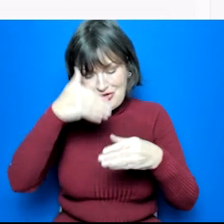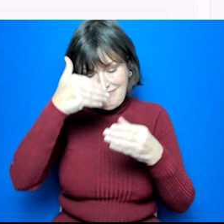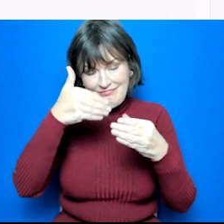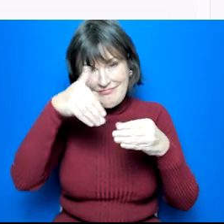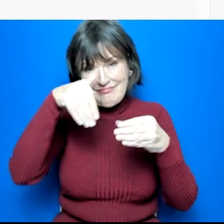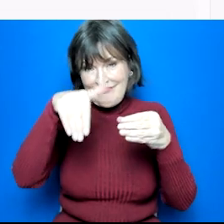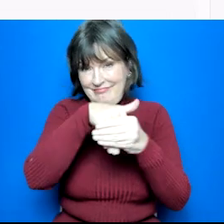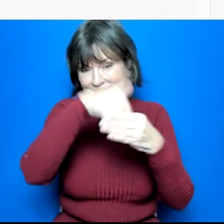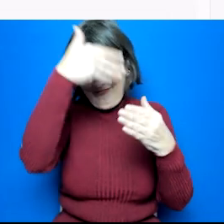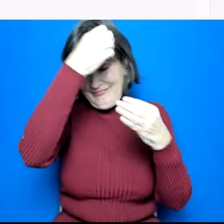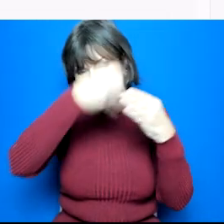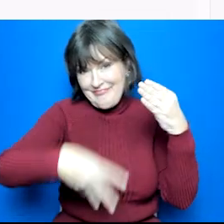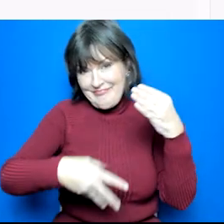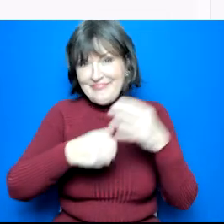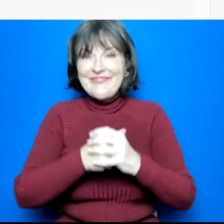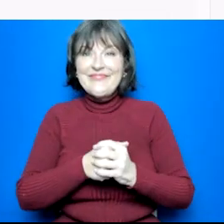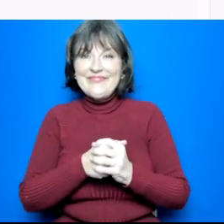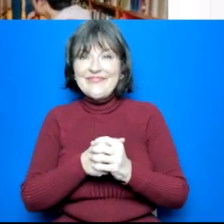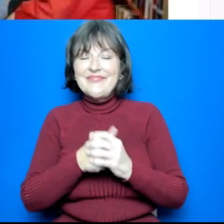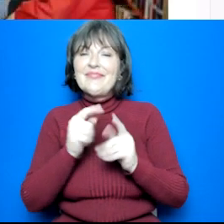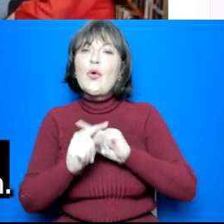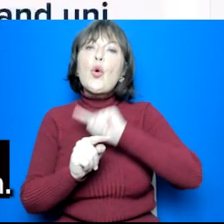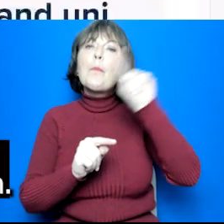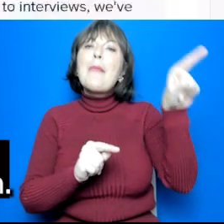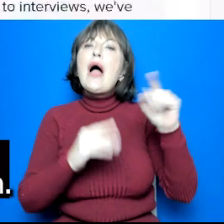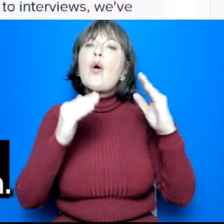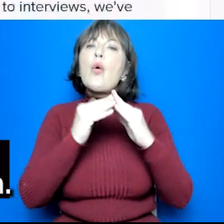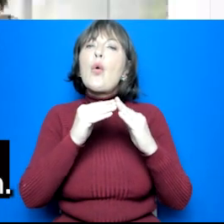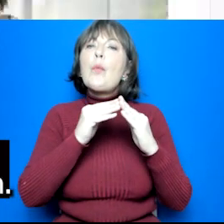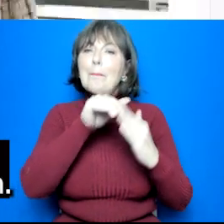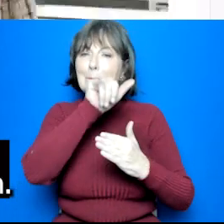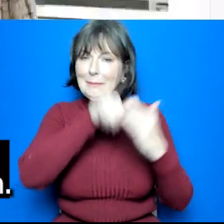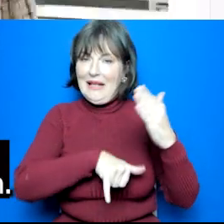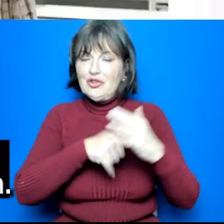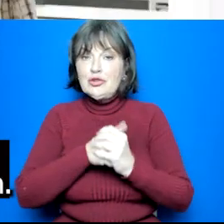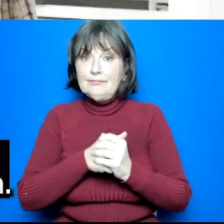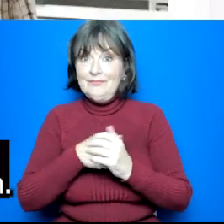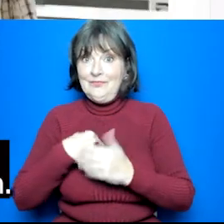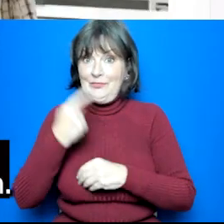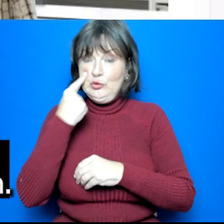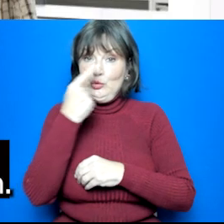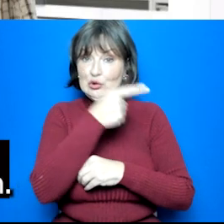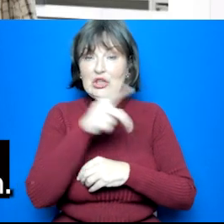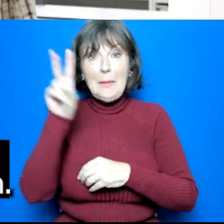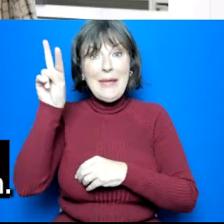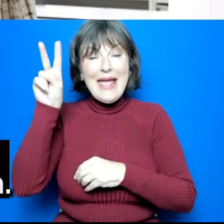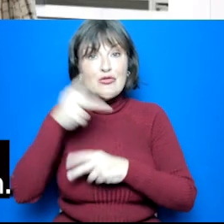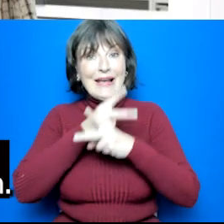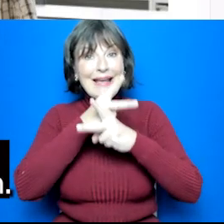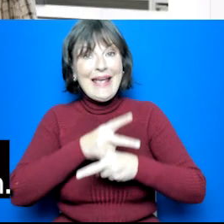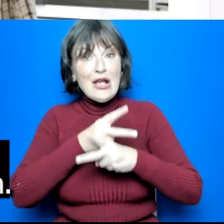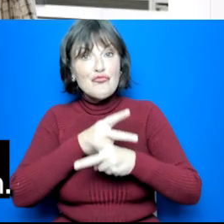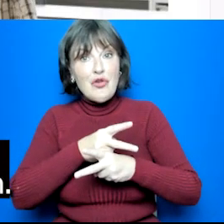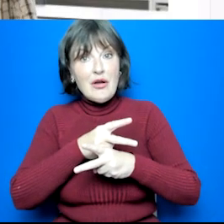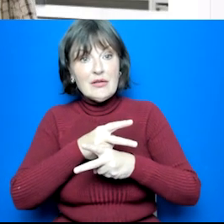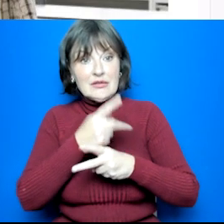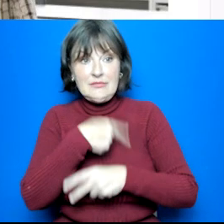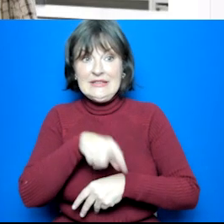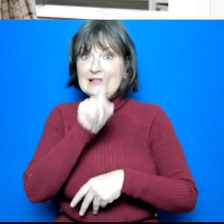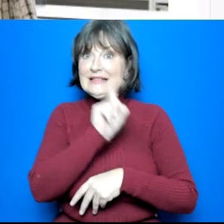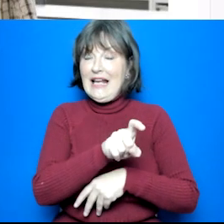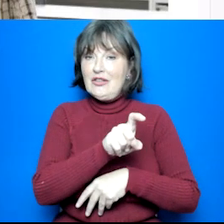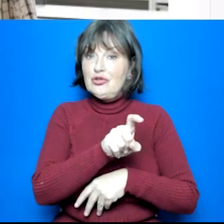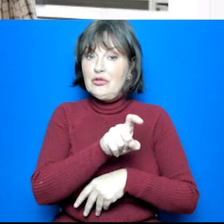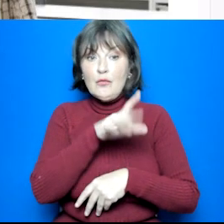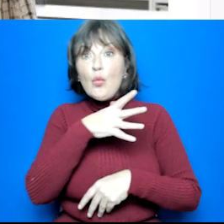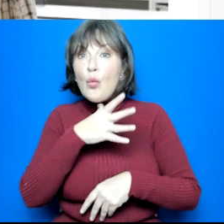Let's go back to the homepage now. As you can see here on the homepage, there's a Parent and Carers section. Click